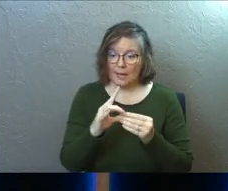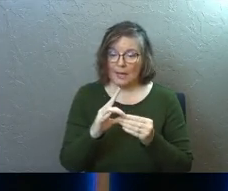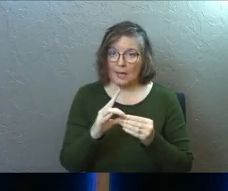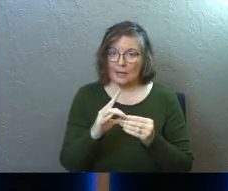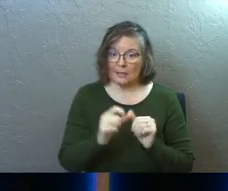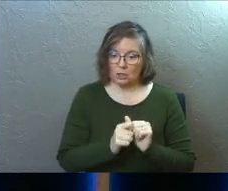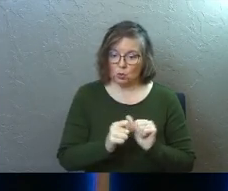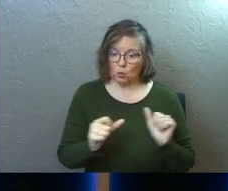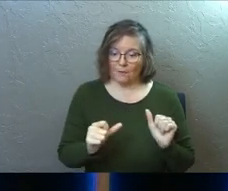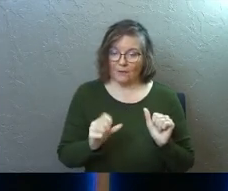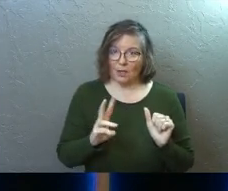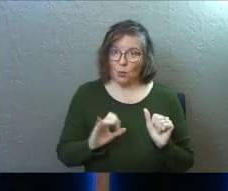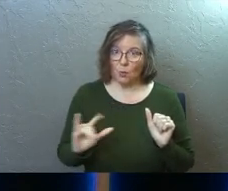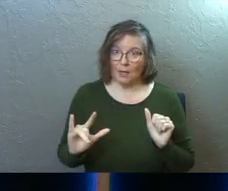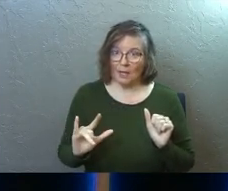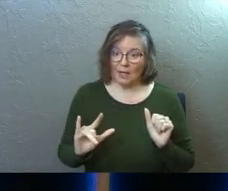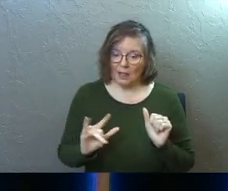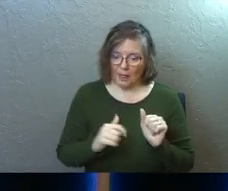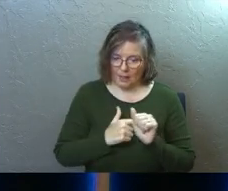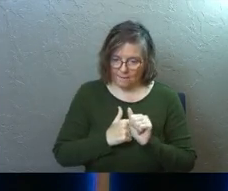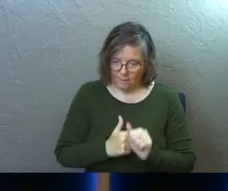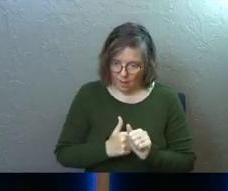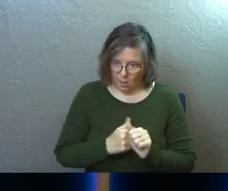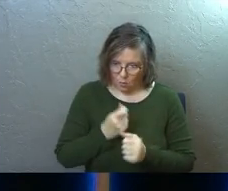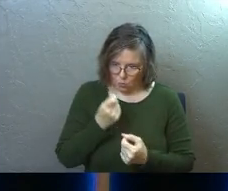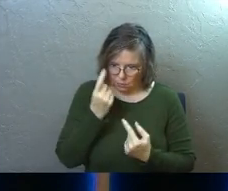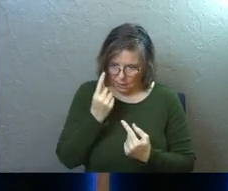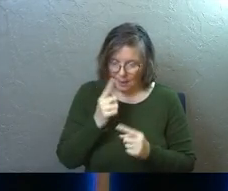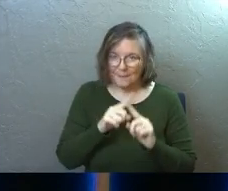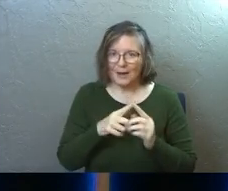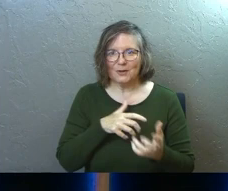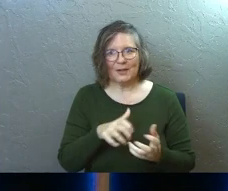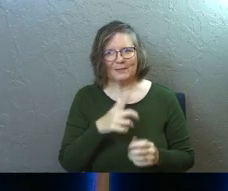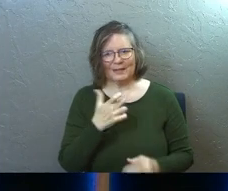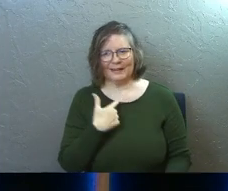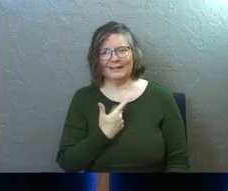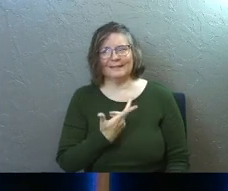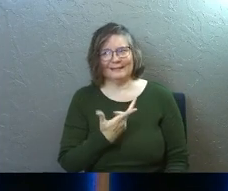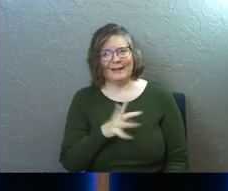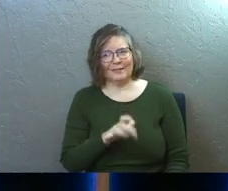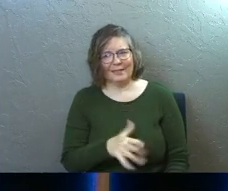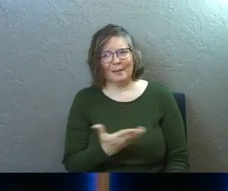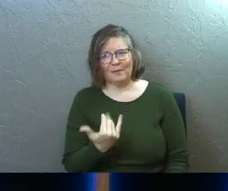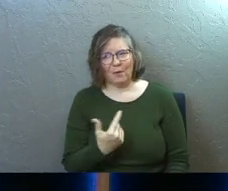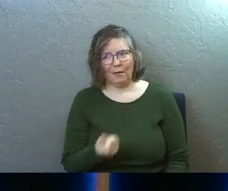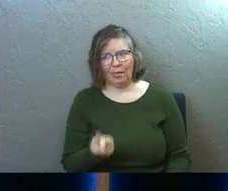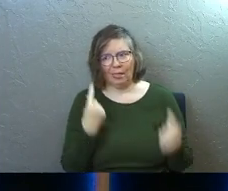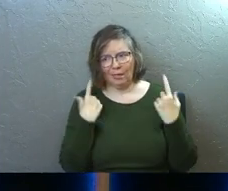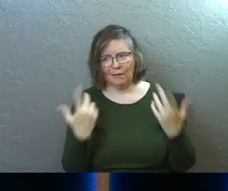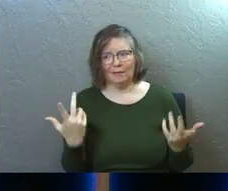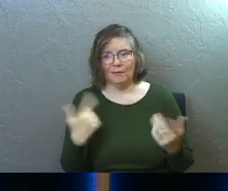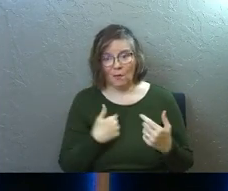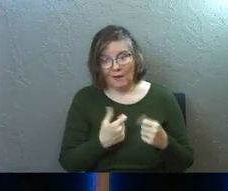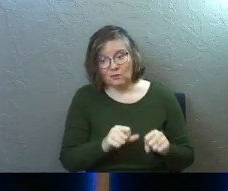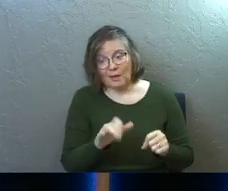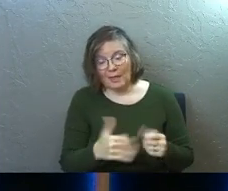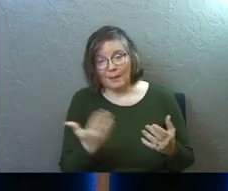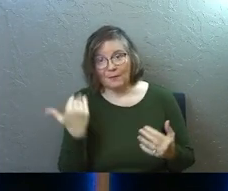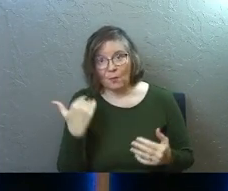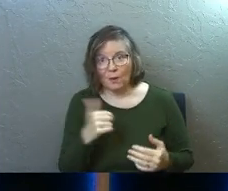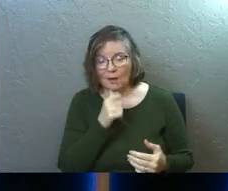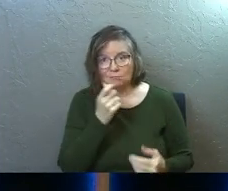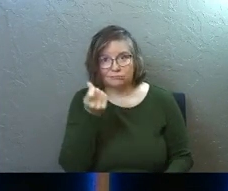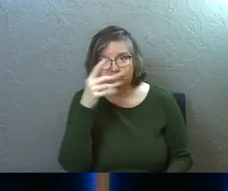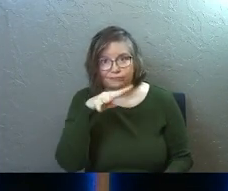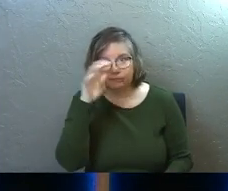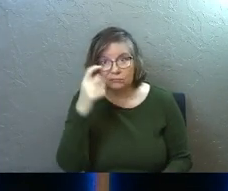revealed will. And we want to walk in his will. But you're laughing because you're like, oh, I've done that before. Or I've tried that before.